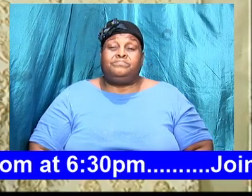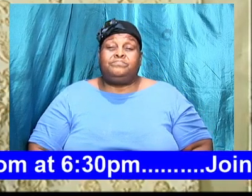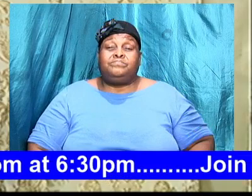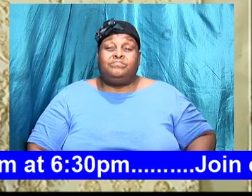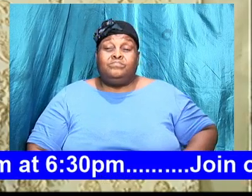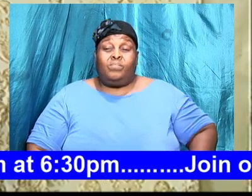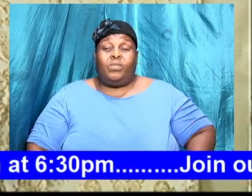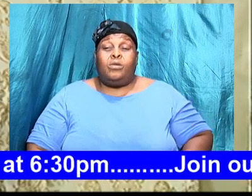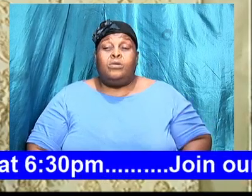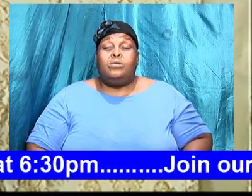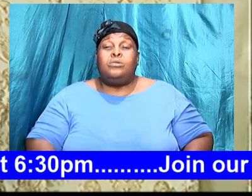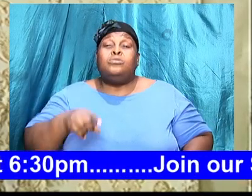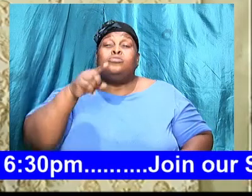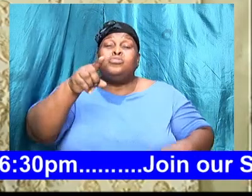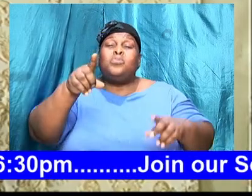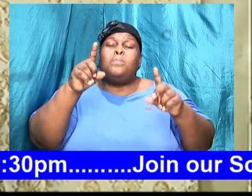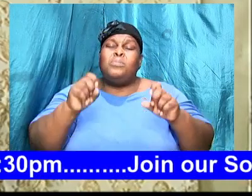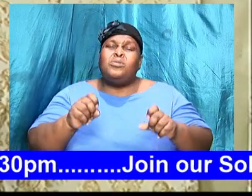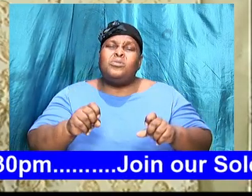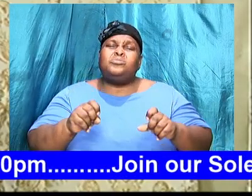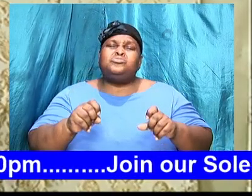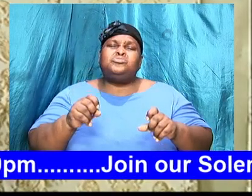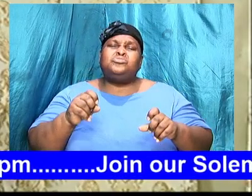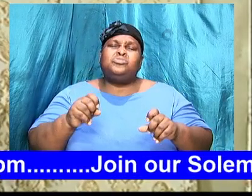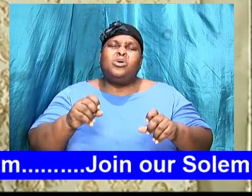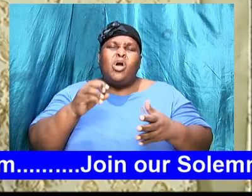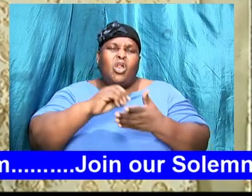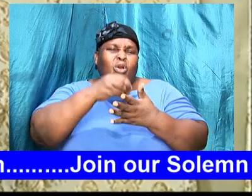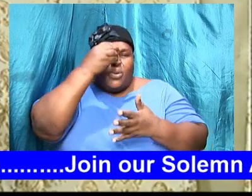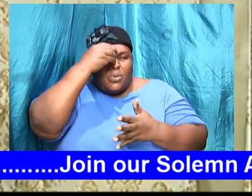But you must learn how to wait.